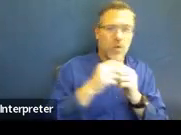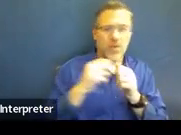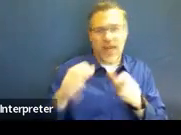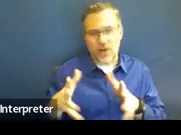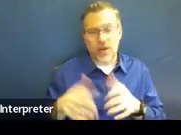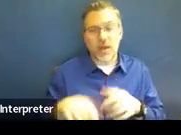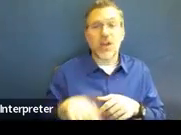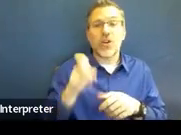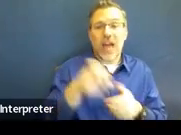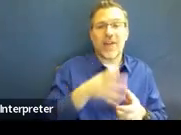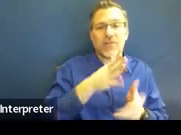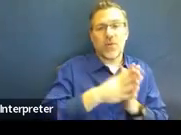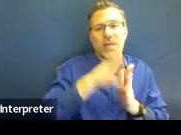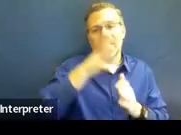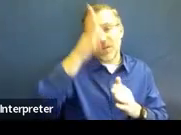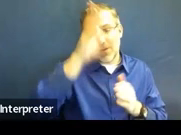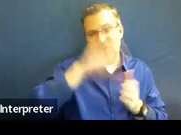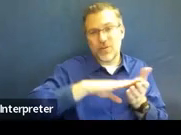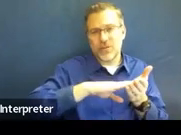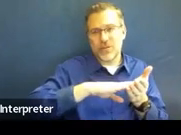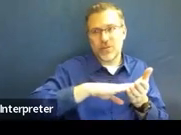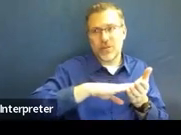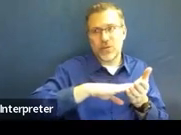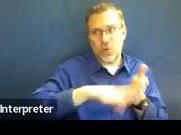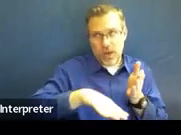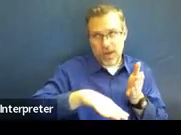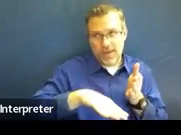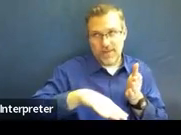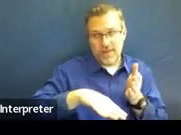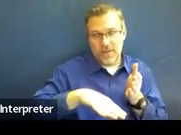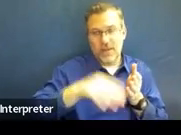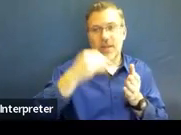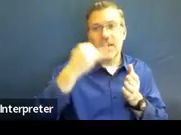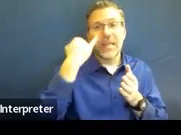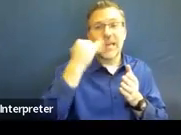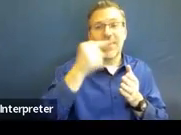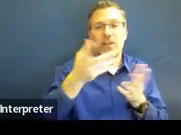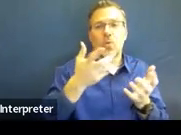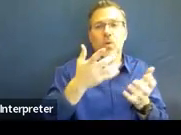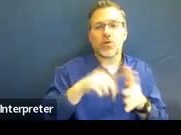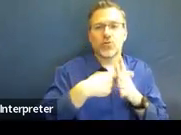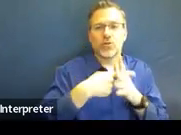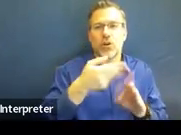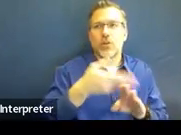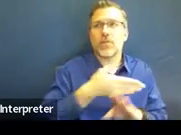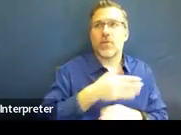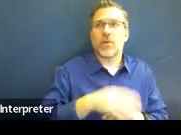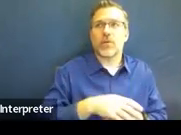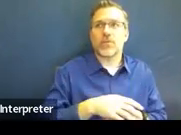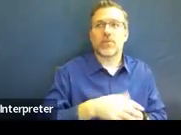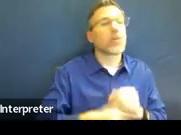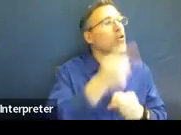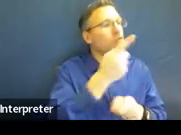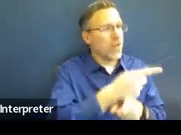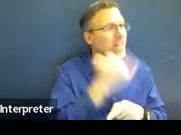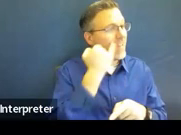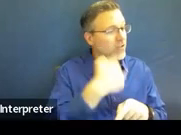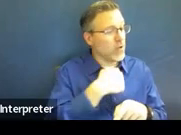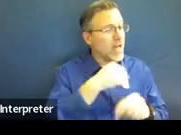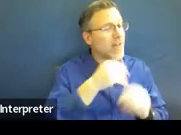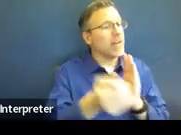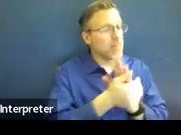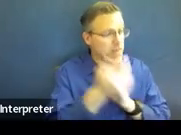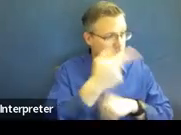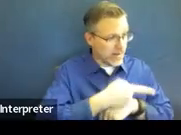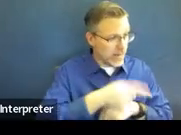waive if you wanted to, or they'd have to give you permission to waive if it wanted to start sooner. Right. So if you have an amendment date on the IEP,